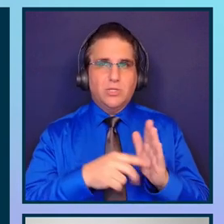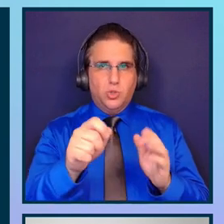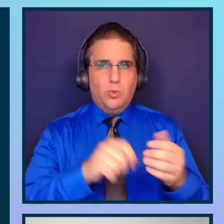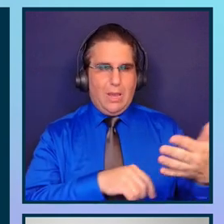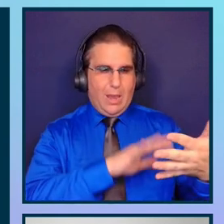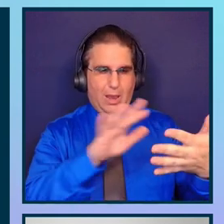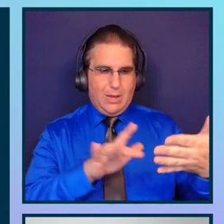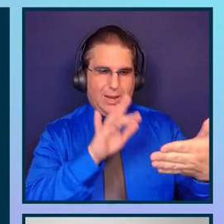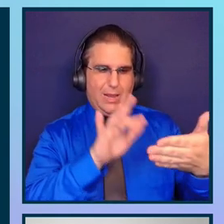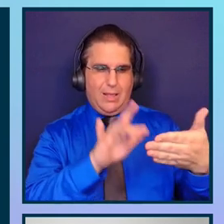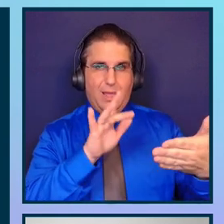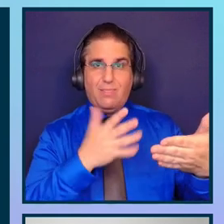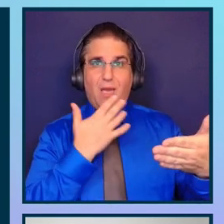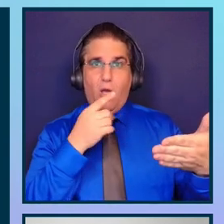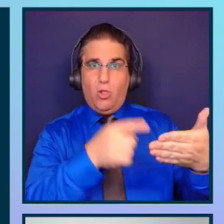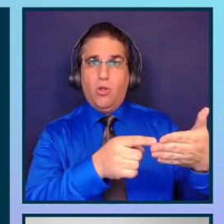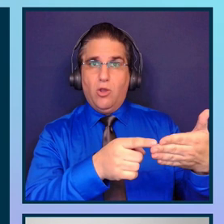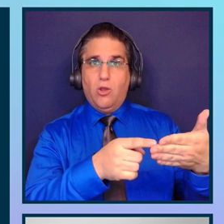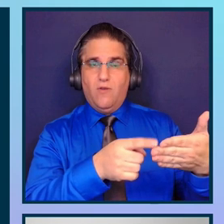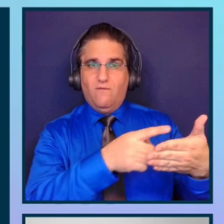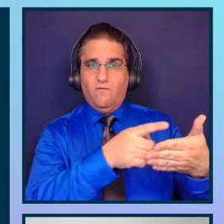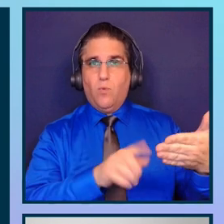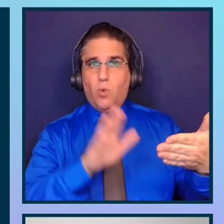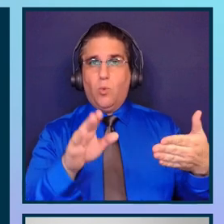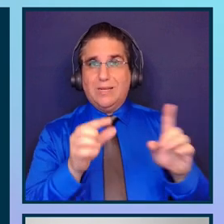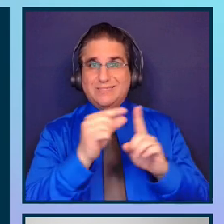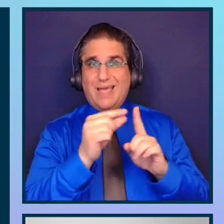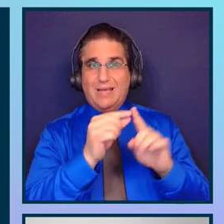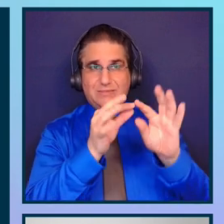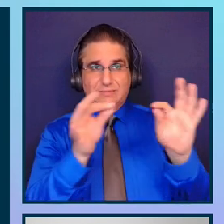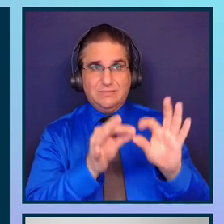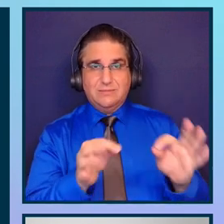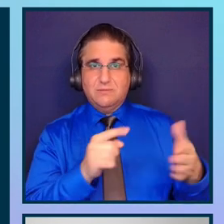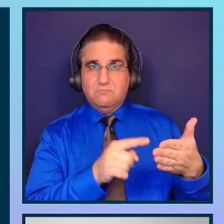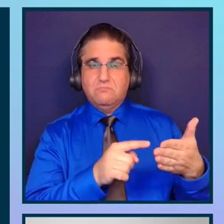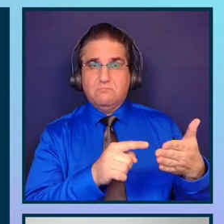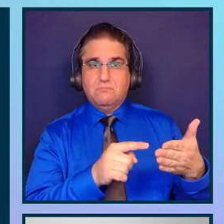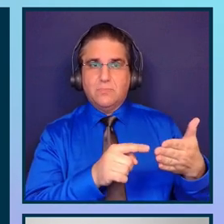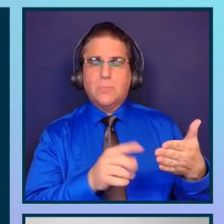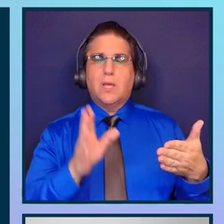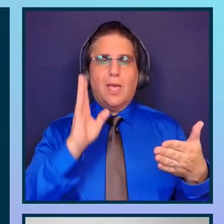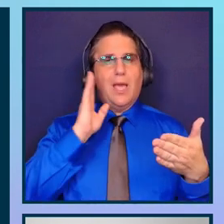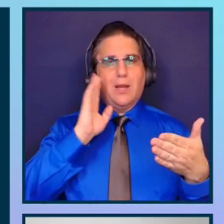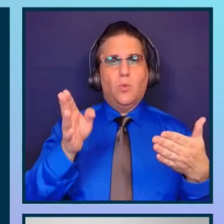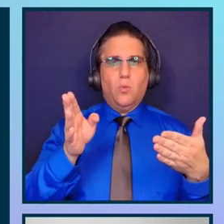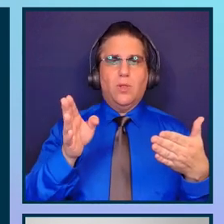the color of your text. And it's going to